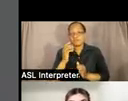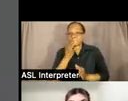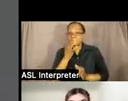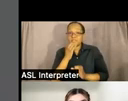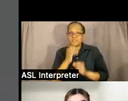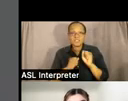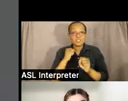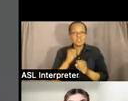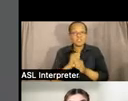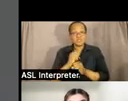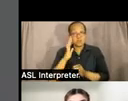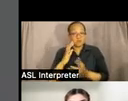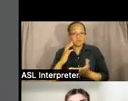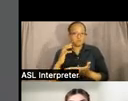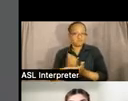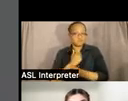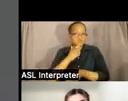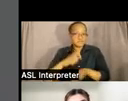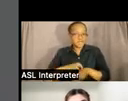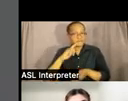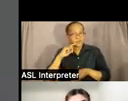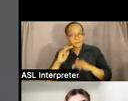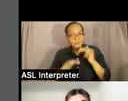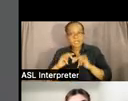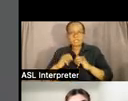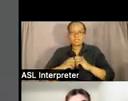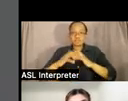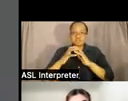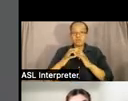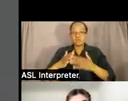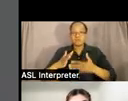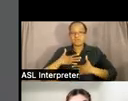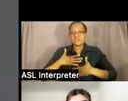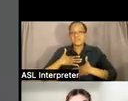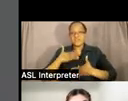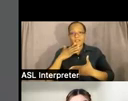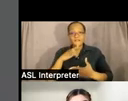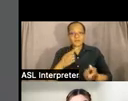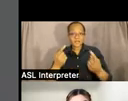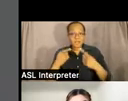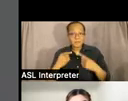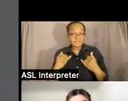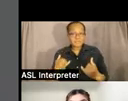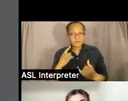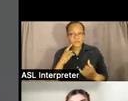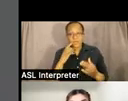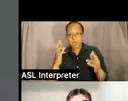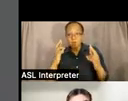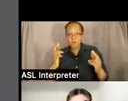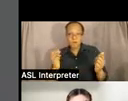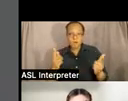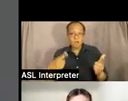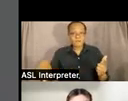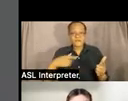to also take our time building and breathing with each other thank you everybody for coming out today and i hope that you all have a